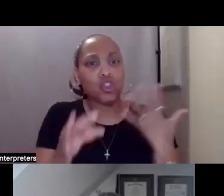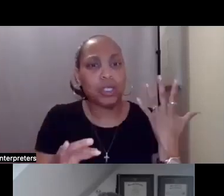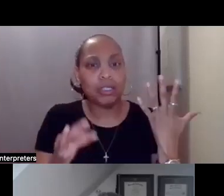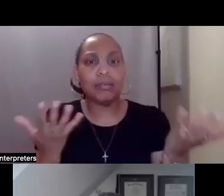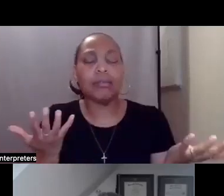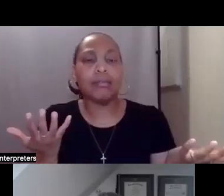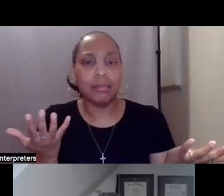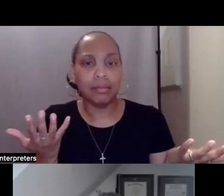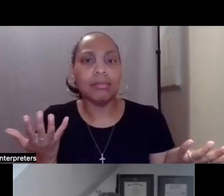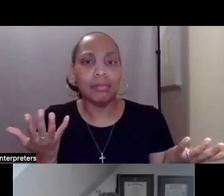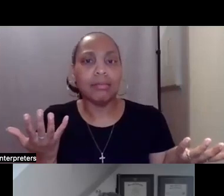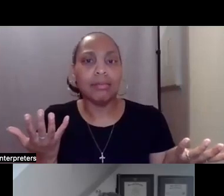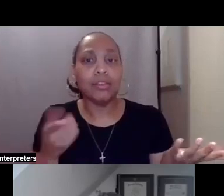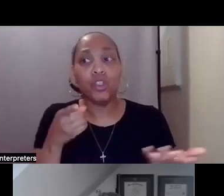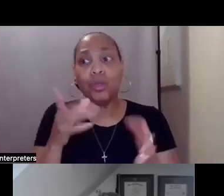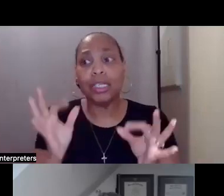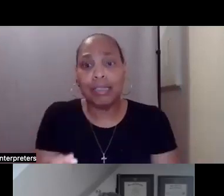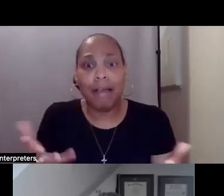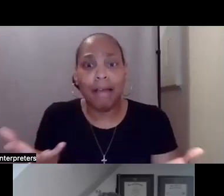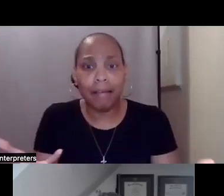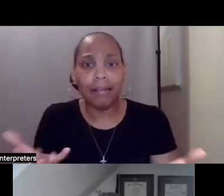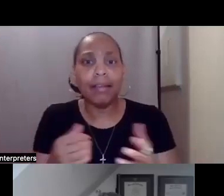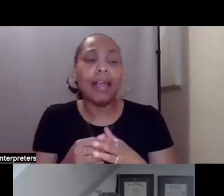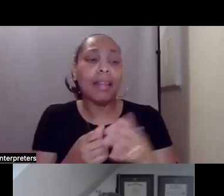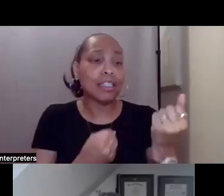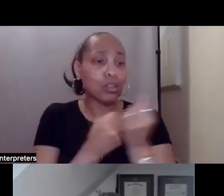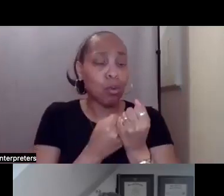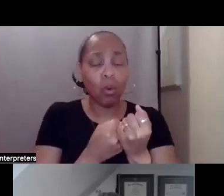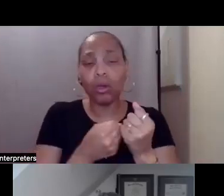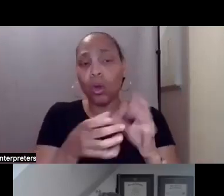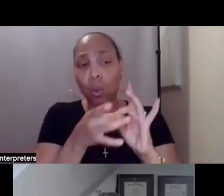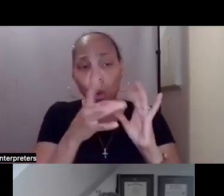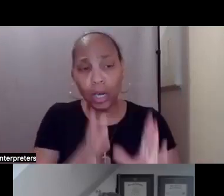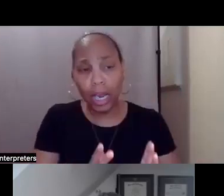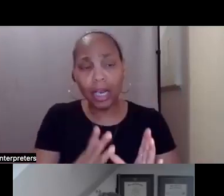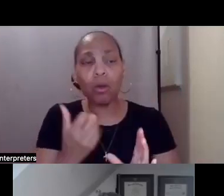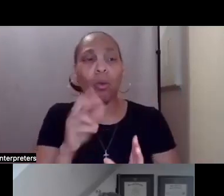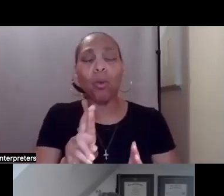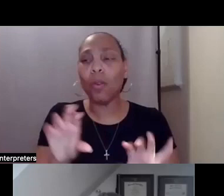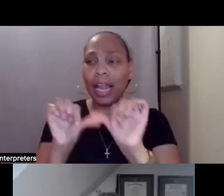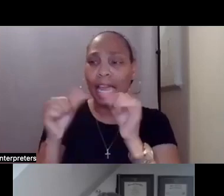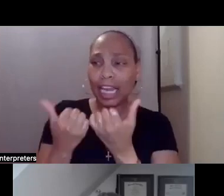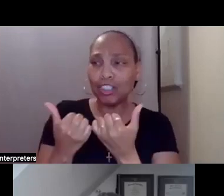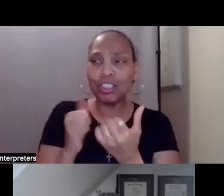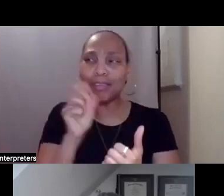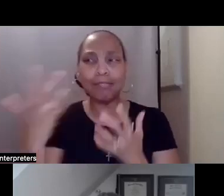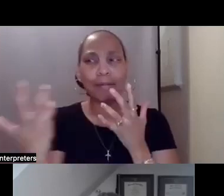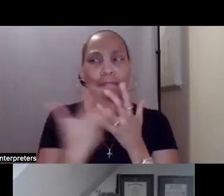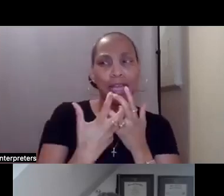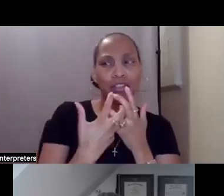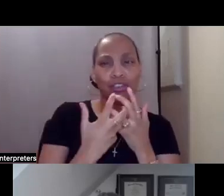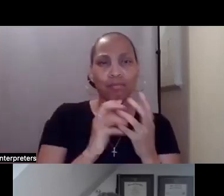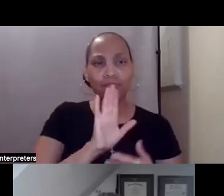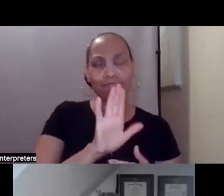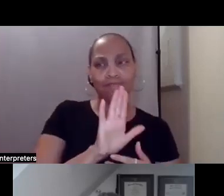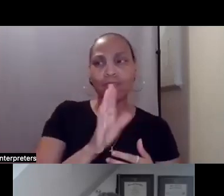support coordination agency. So if that support coordinator, or even just that agency's mission, vision and values isn't really matching what works for you, you